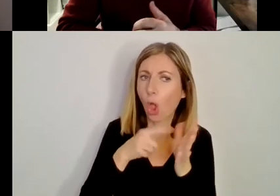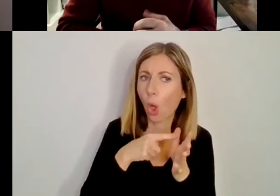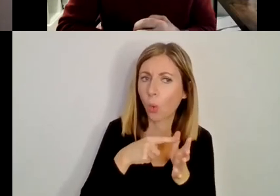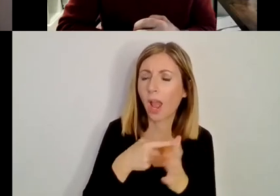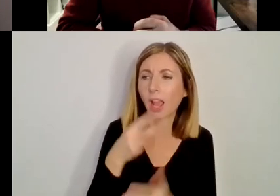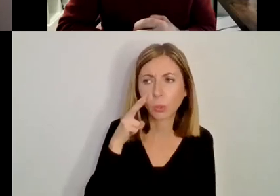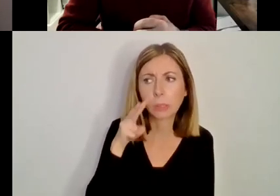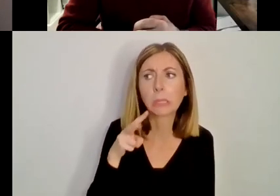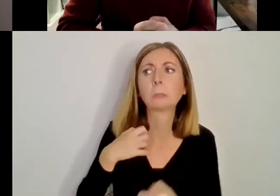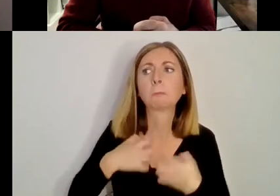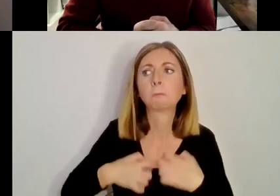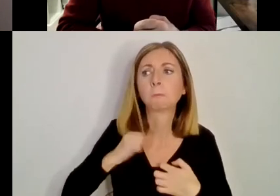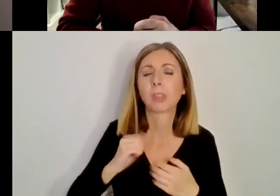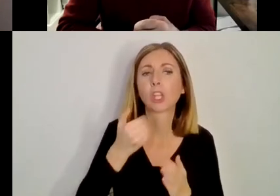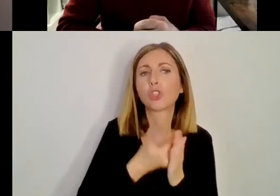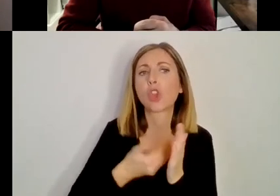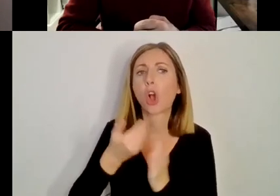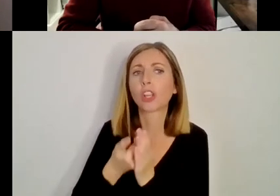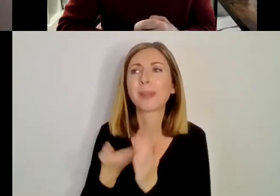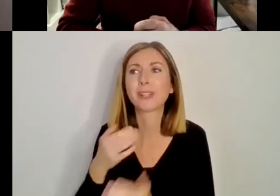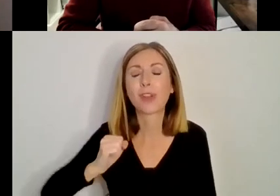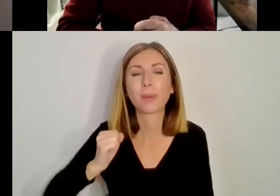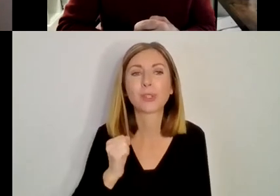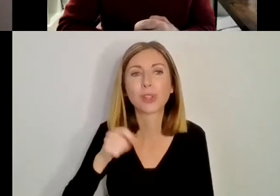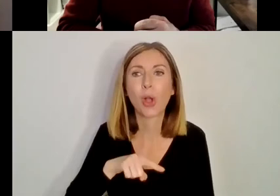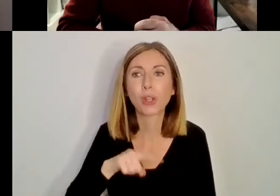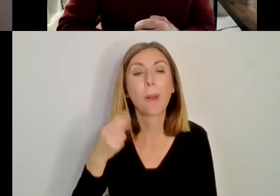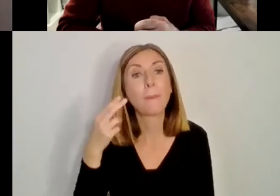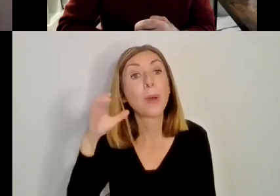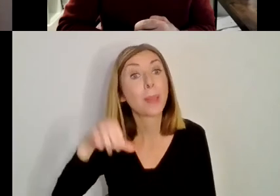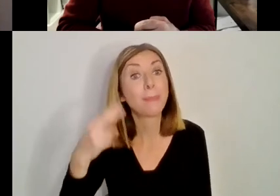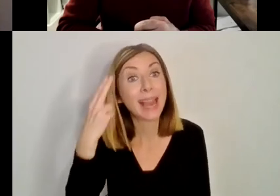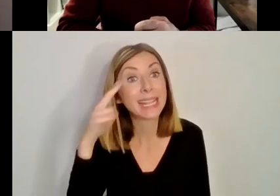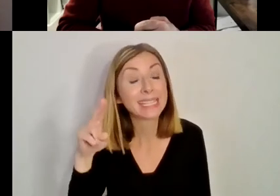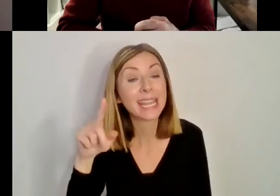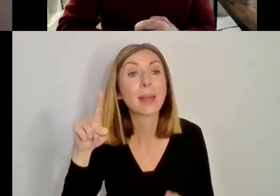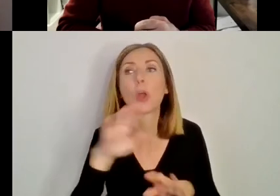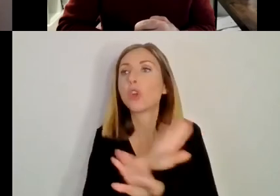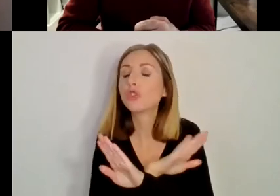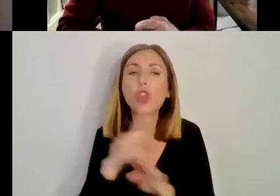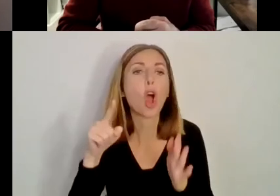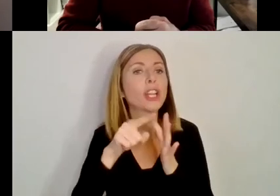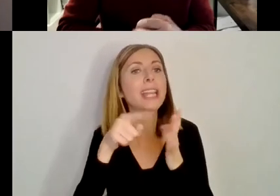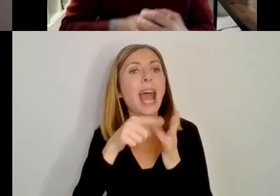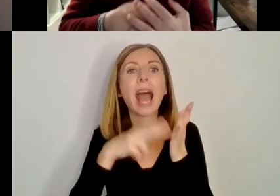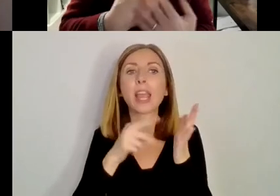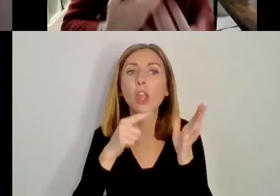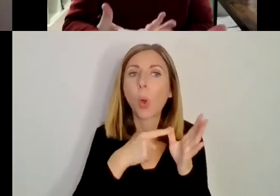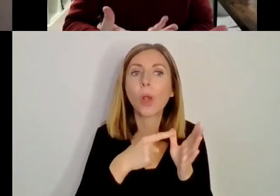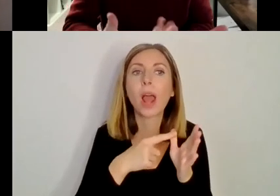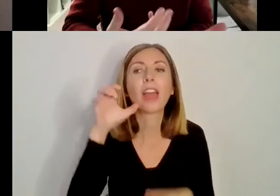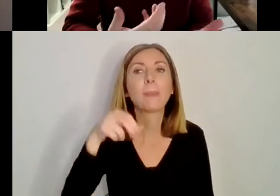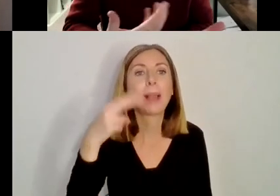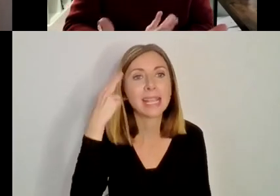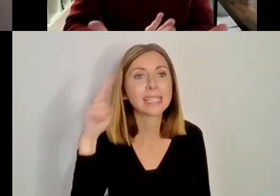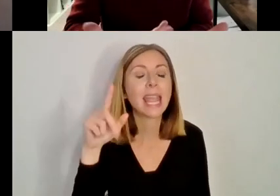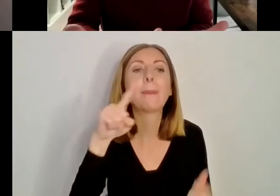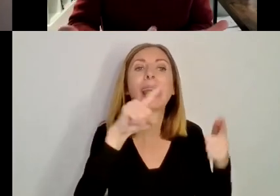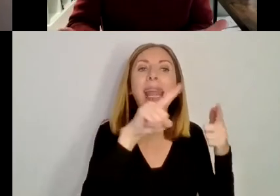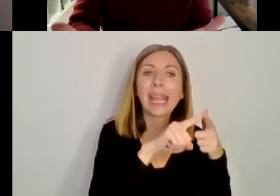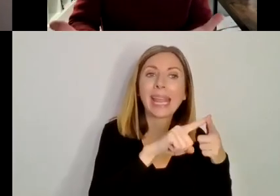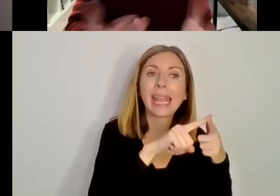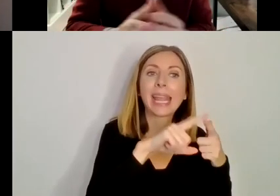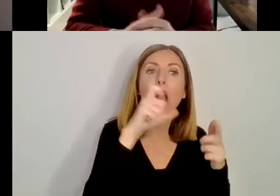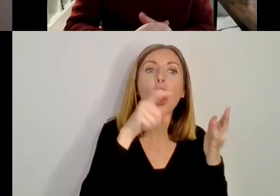they, they, um, the place name isn't Iona, it's E Columquil. That's how it's written in Scots. So even after, uh, you know,